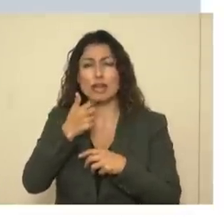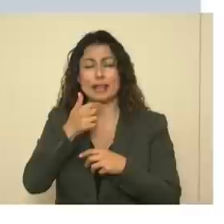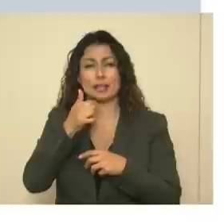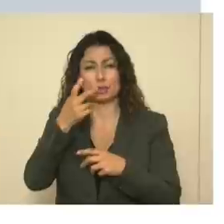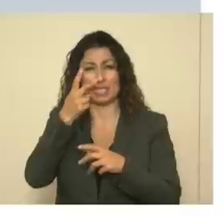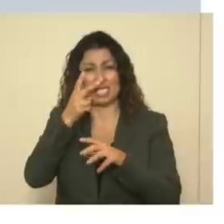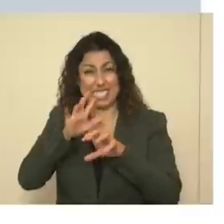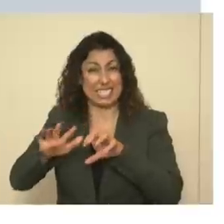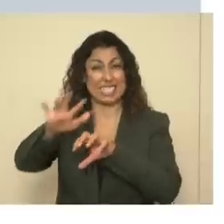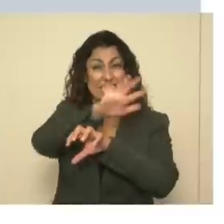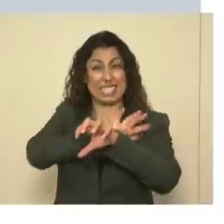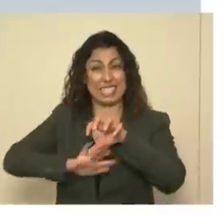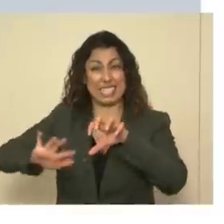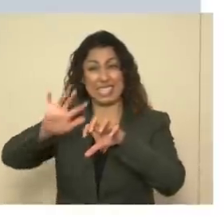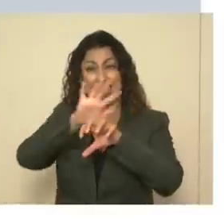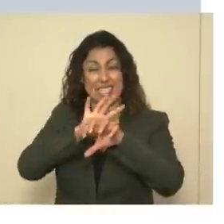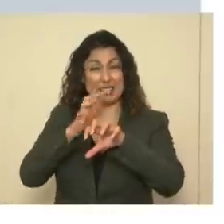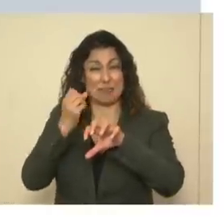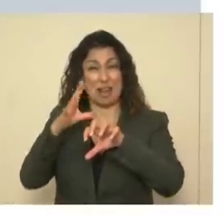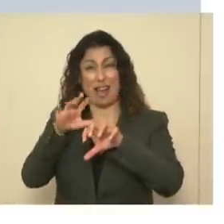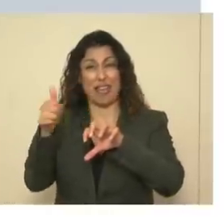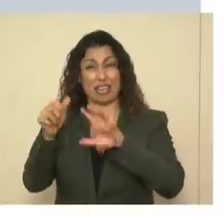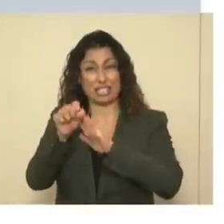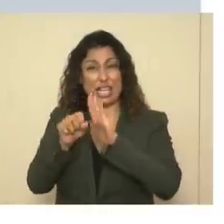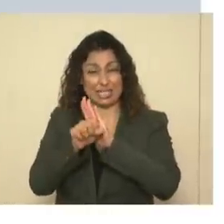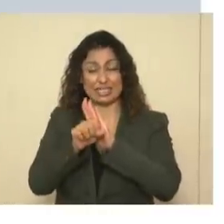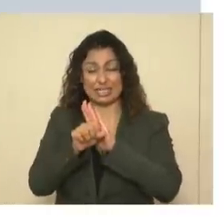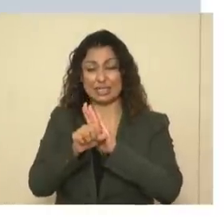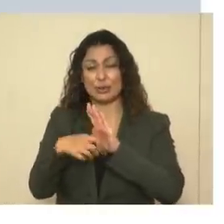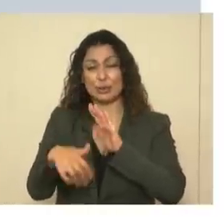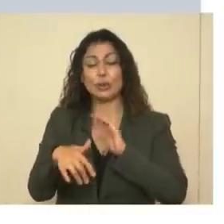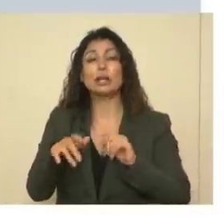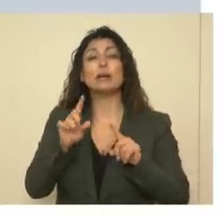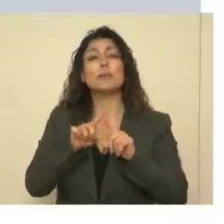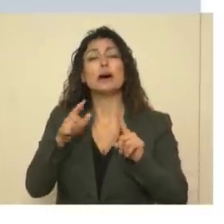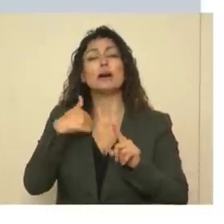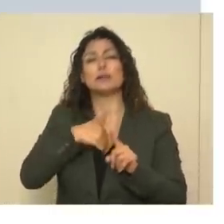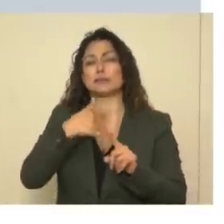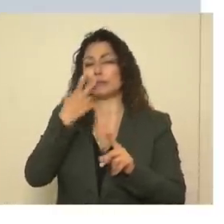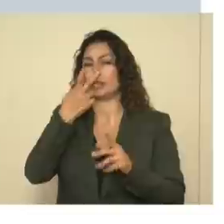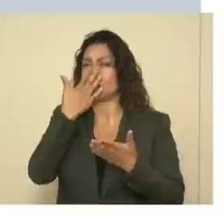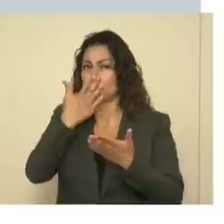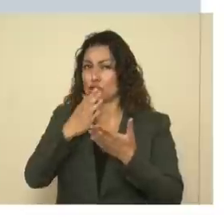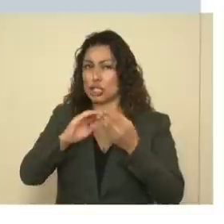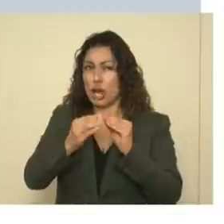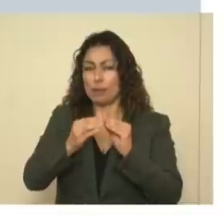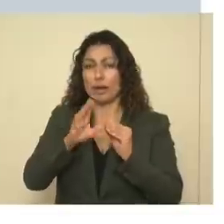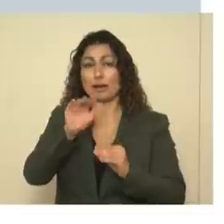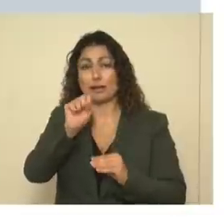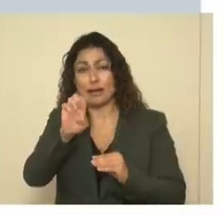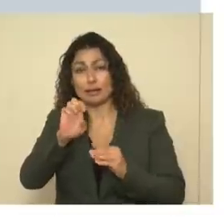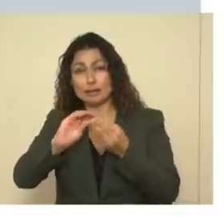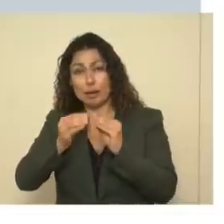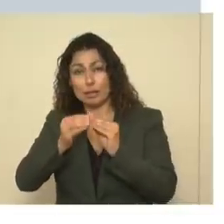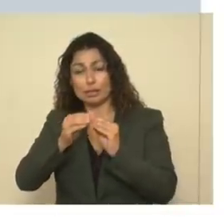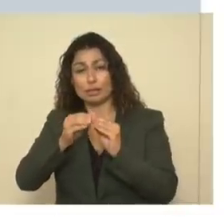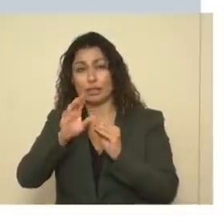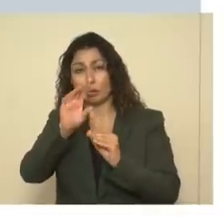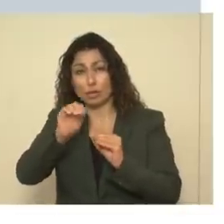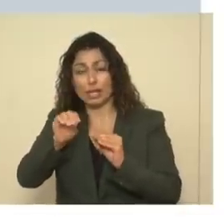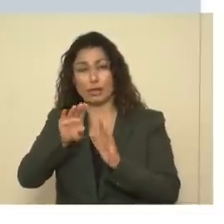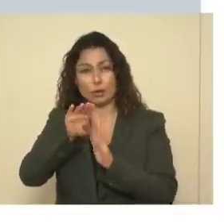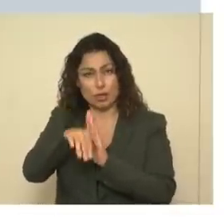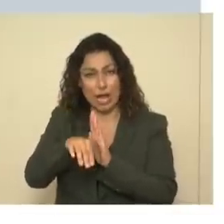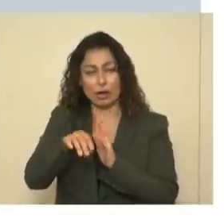swimming in a sea of. But we're seeing good trends. Case counts coming down consistently.